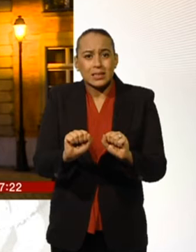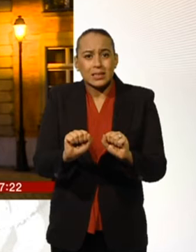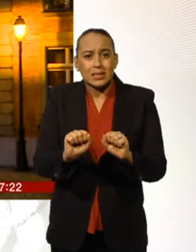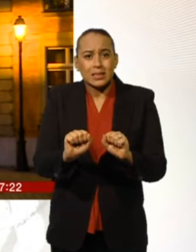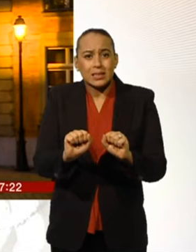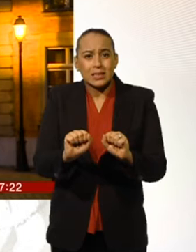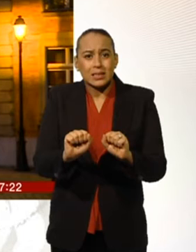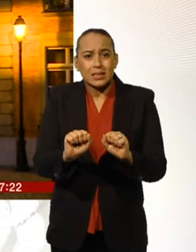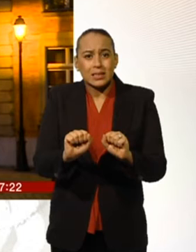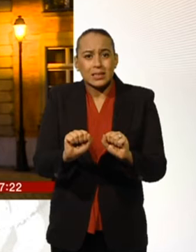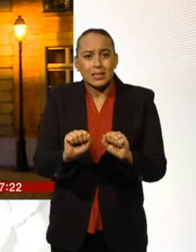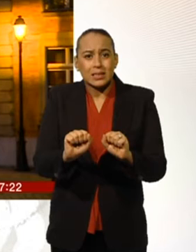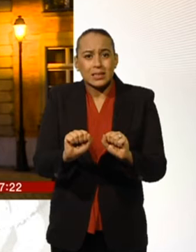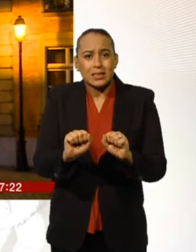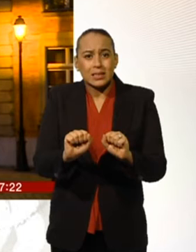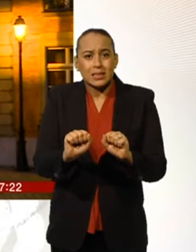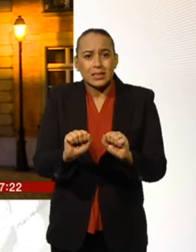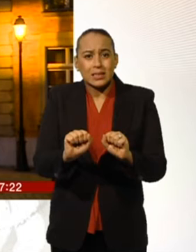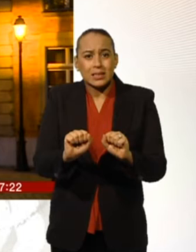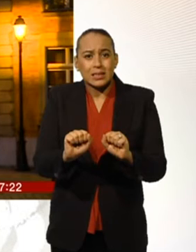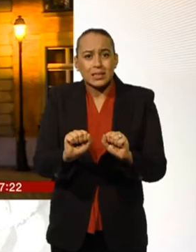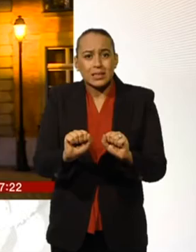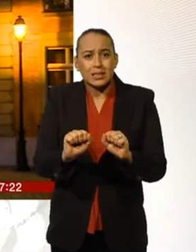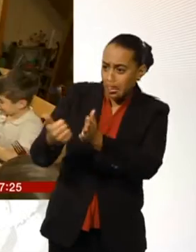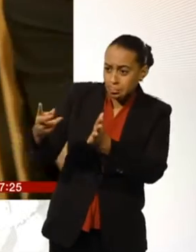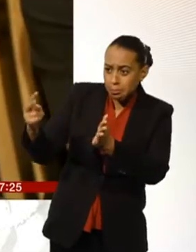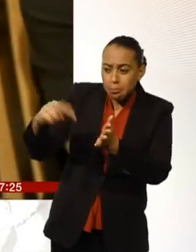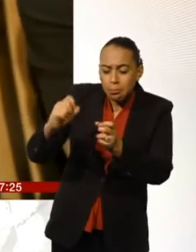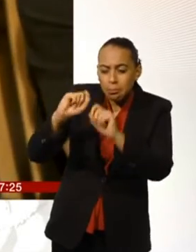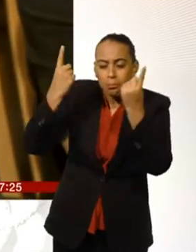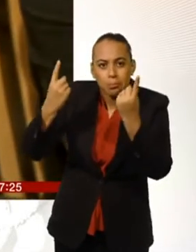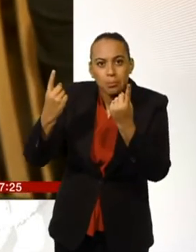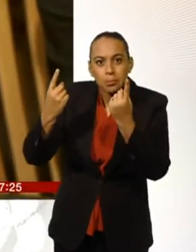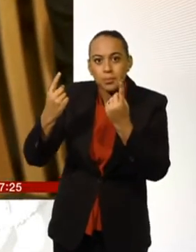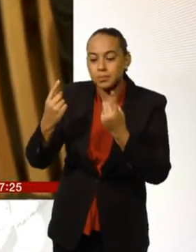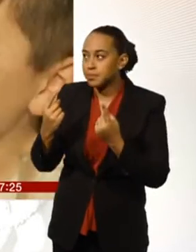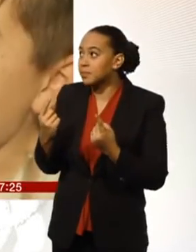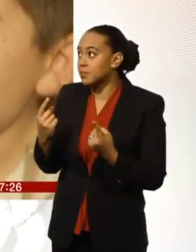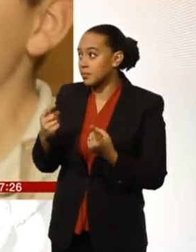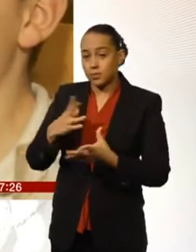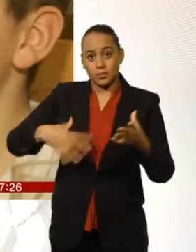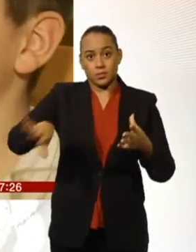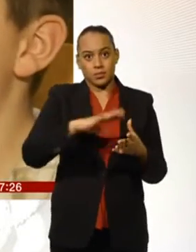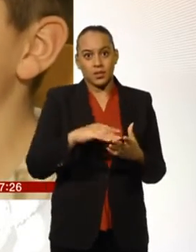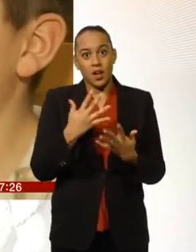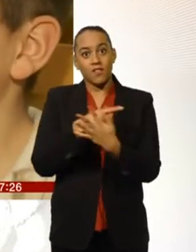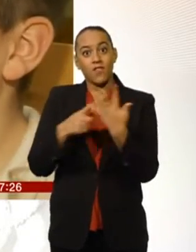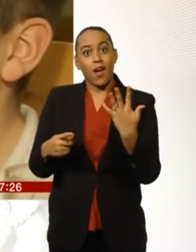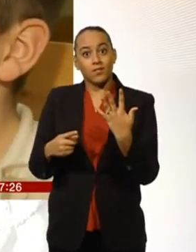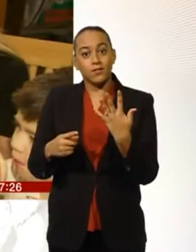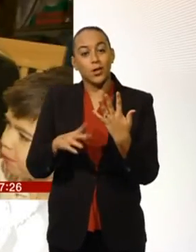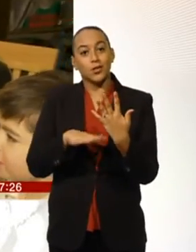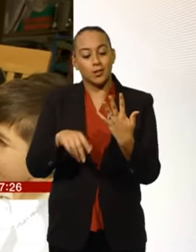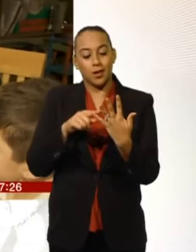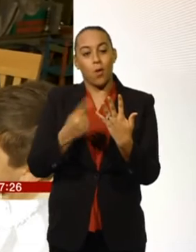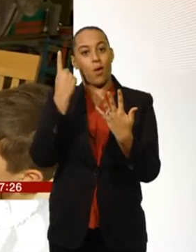Danny is one of five children who have all fully accepted her as a girl. Before when